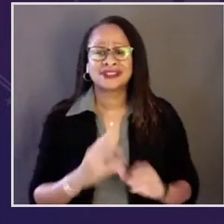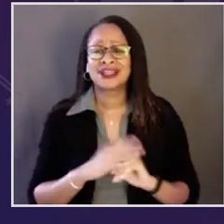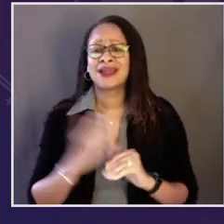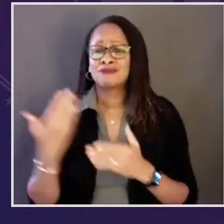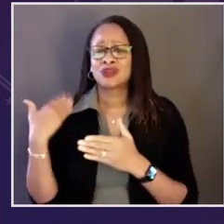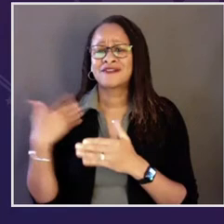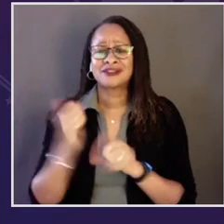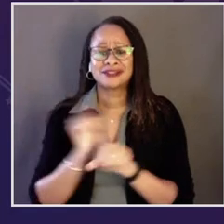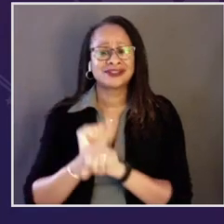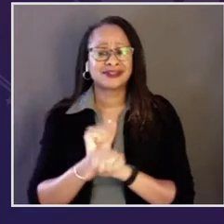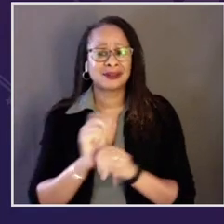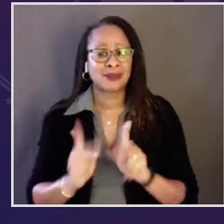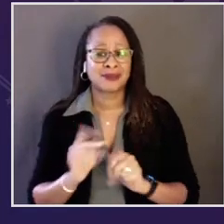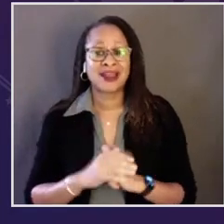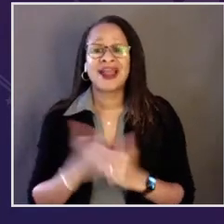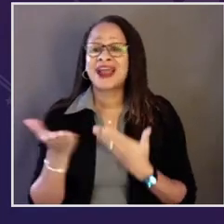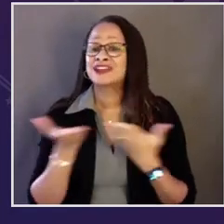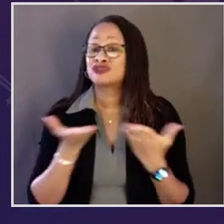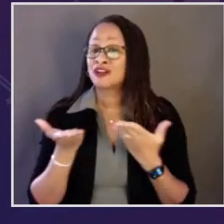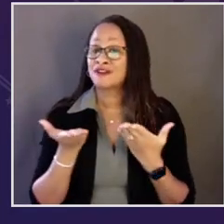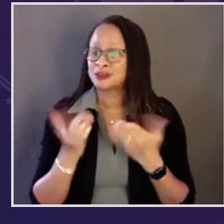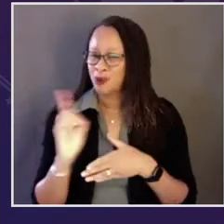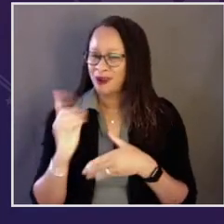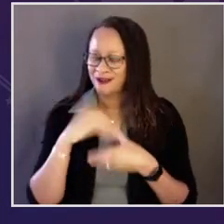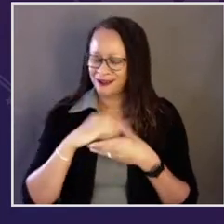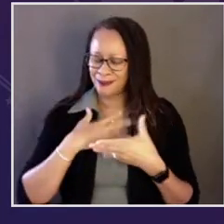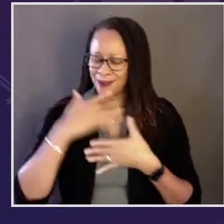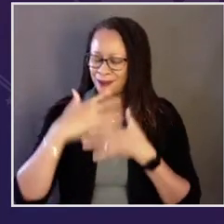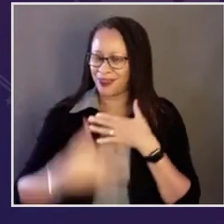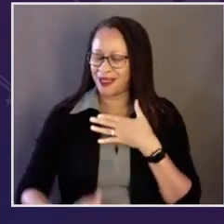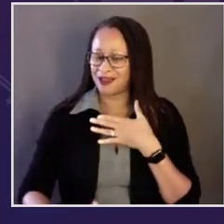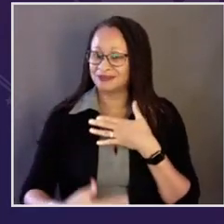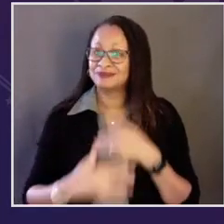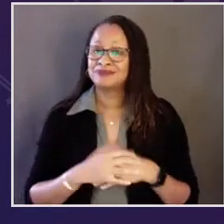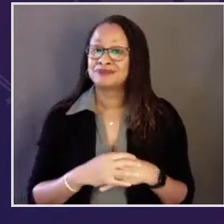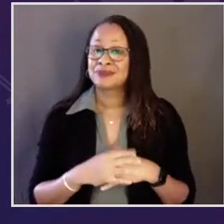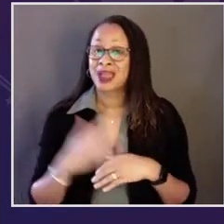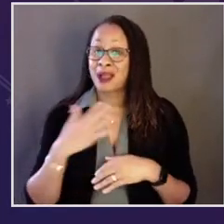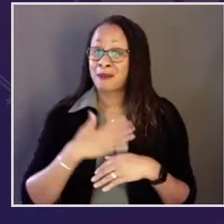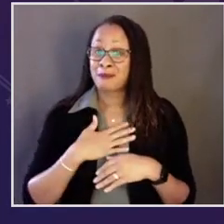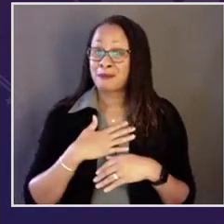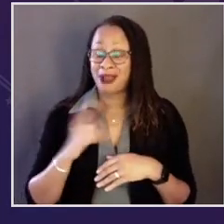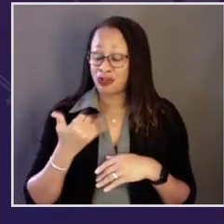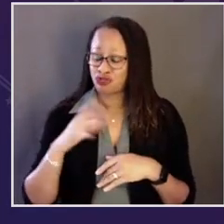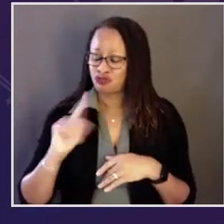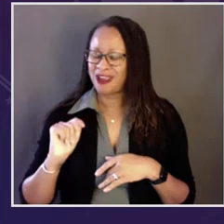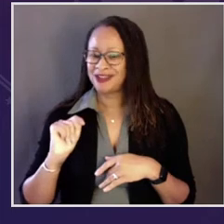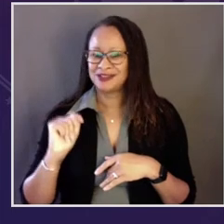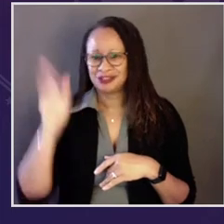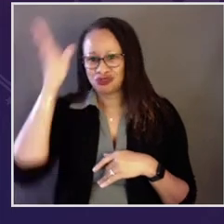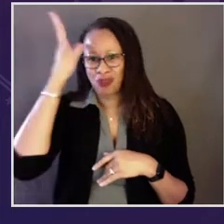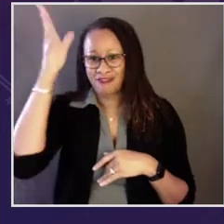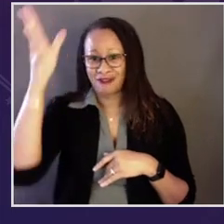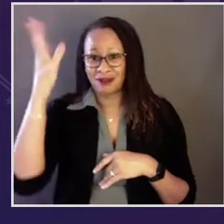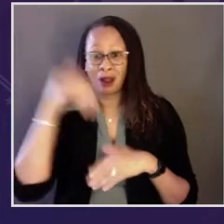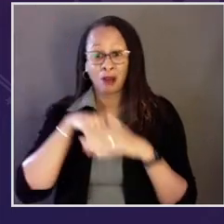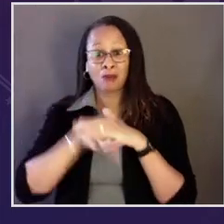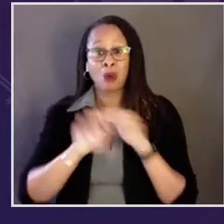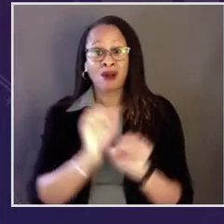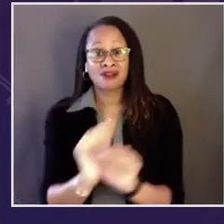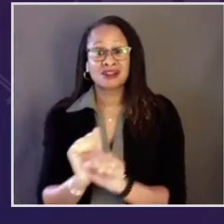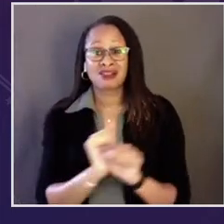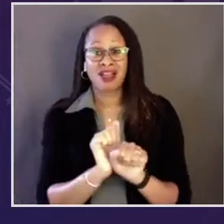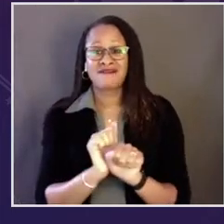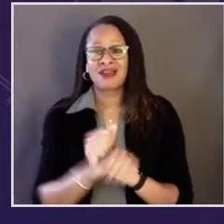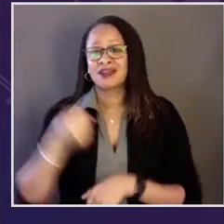I'm a descendant of immigrants and the enslaved, and service is in our blood. My